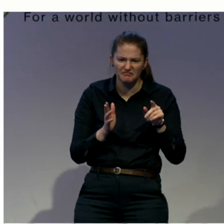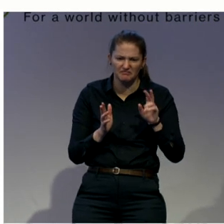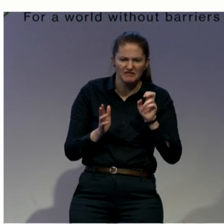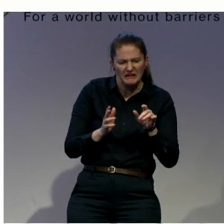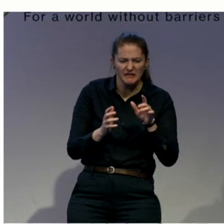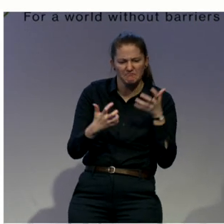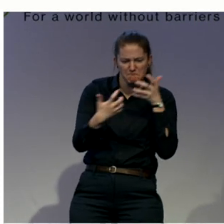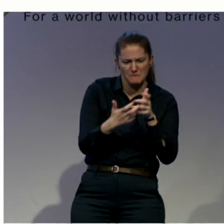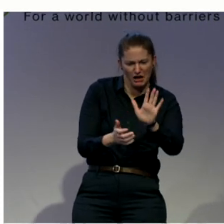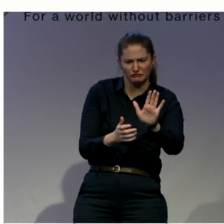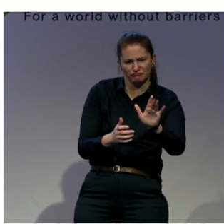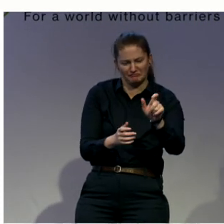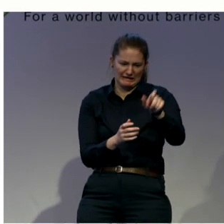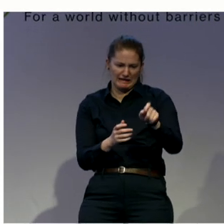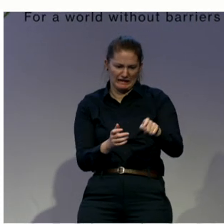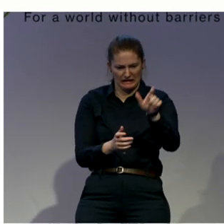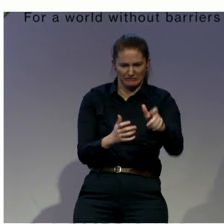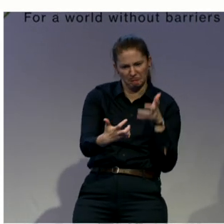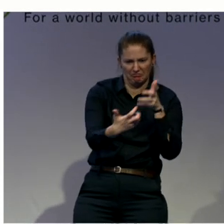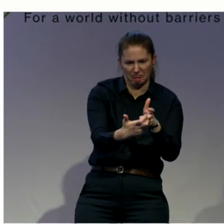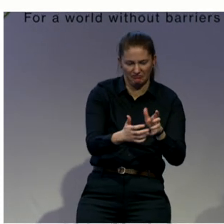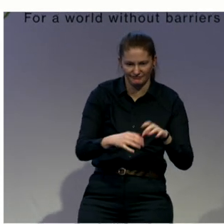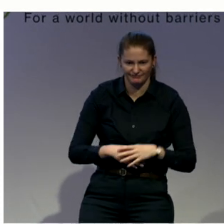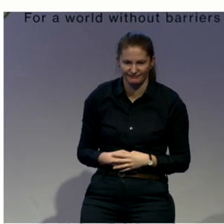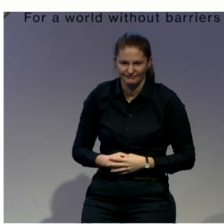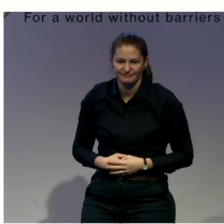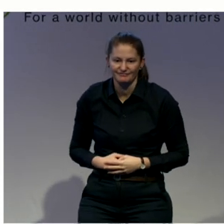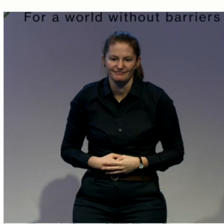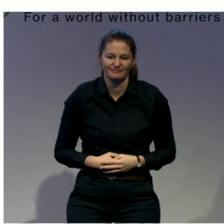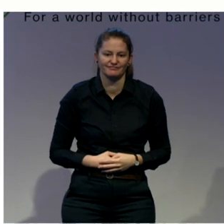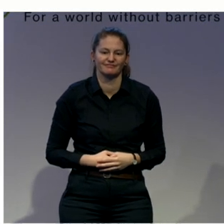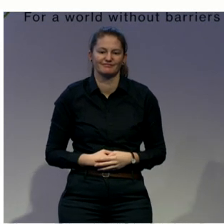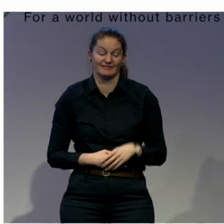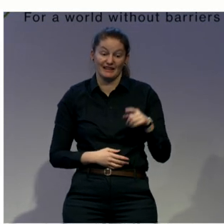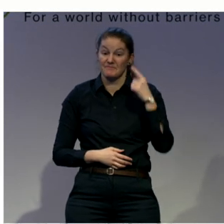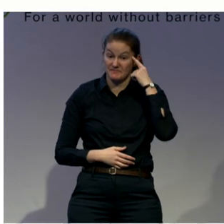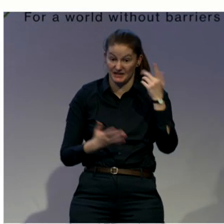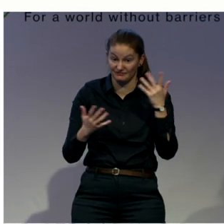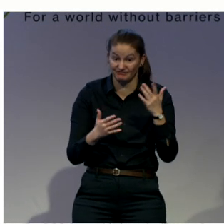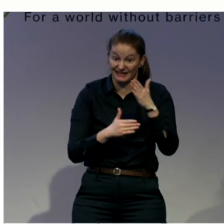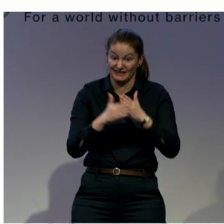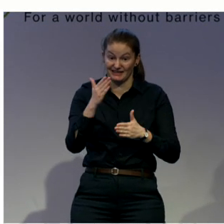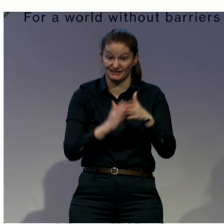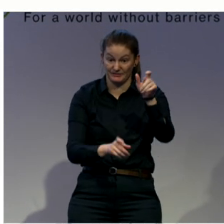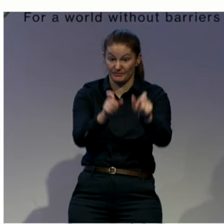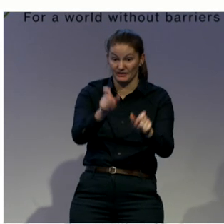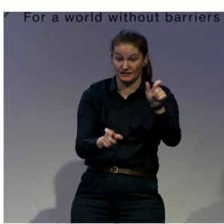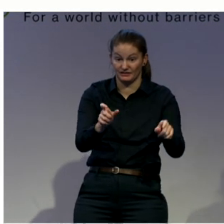the narrative that considers that, well, people with disabilities cannot be punished, no? Because,